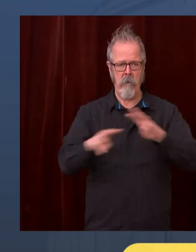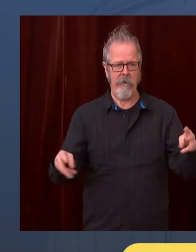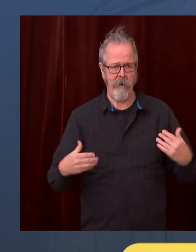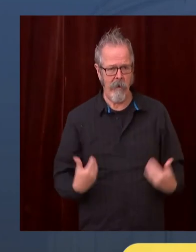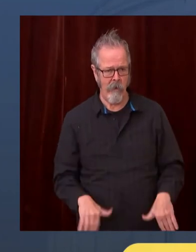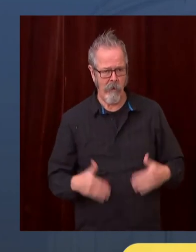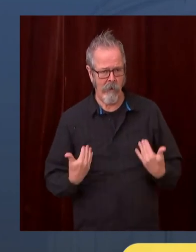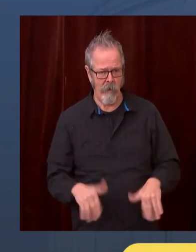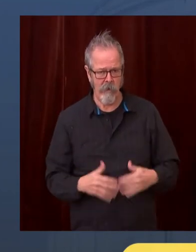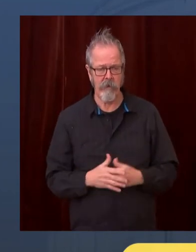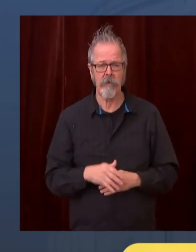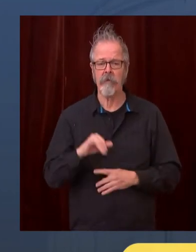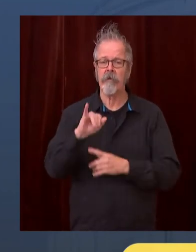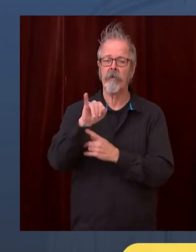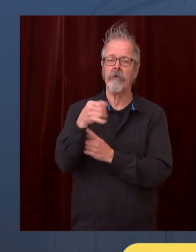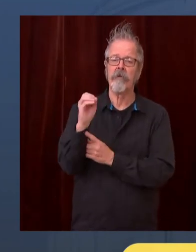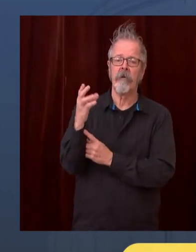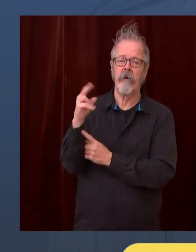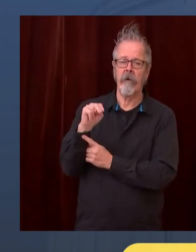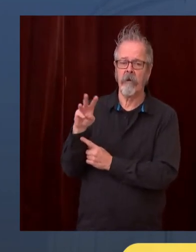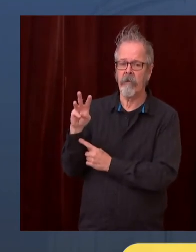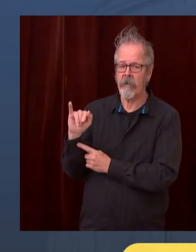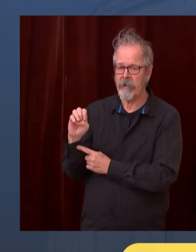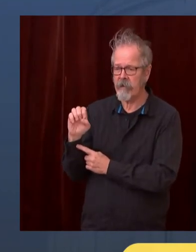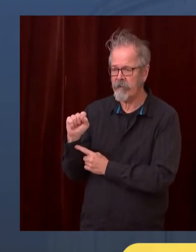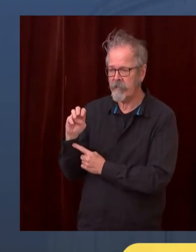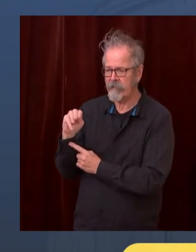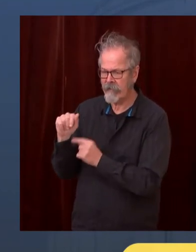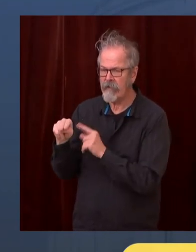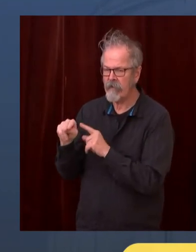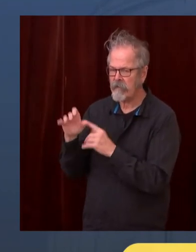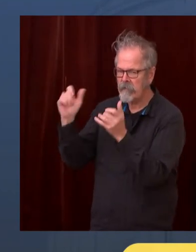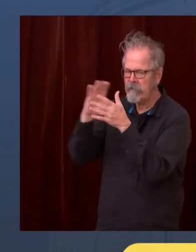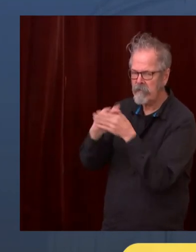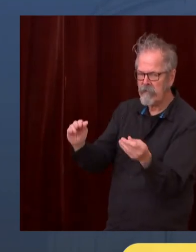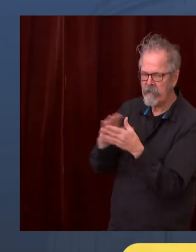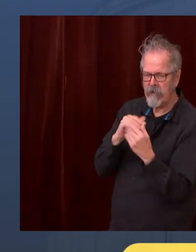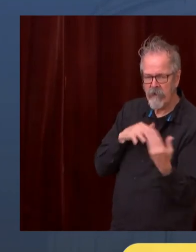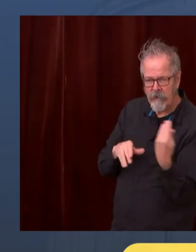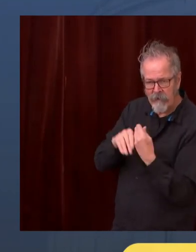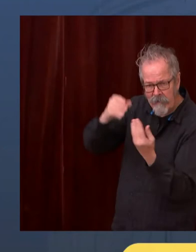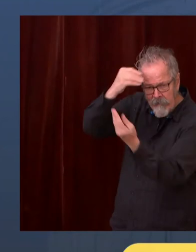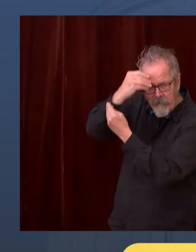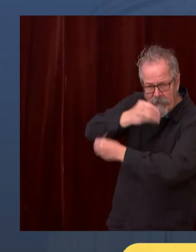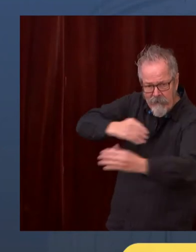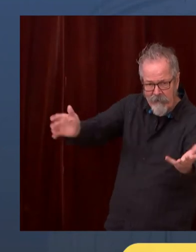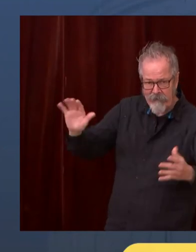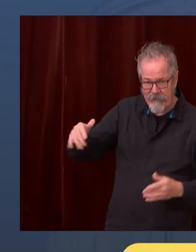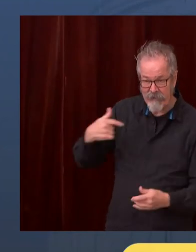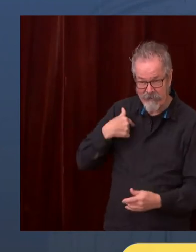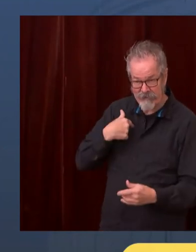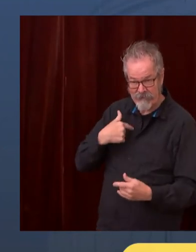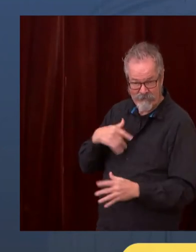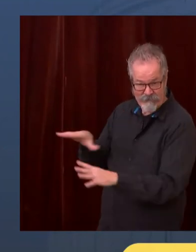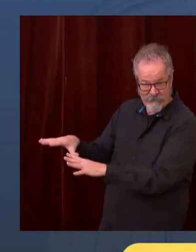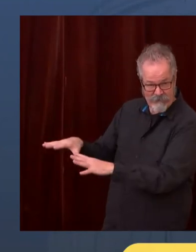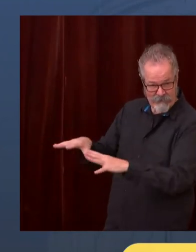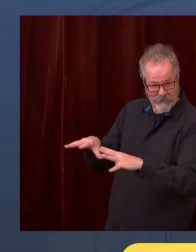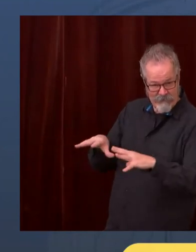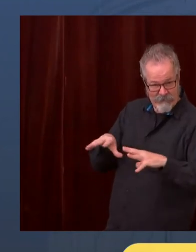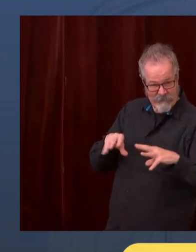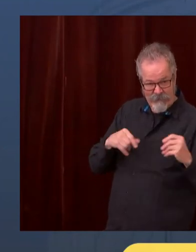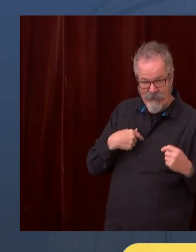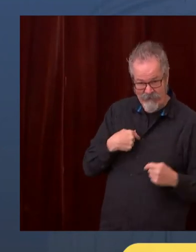new leader, and Dr. Shaw is that person. I have known him for a decade. We have worked closely